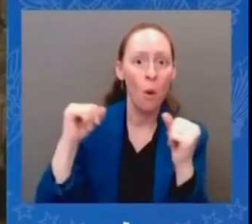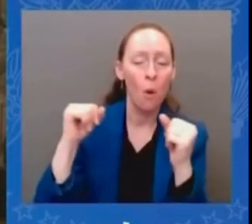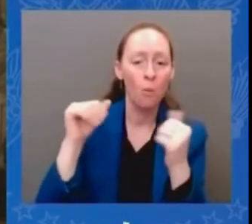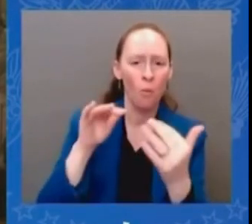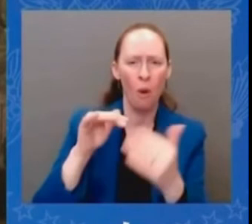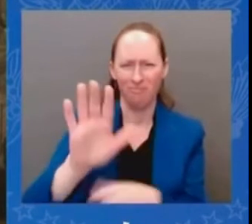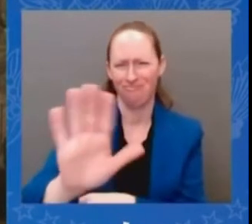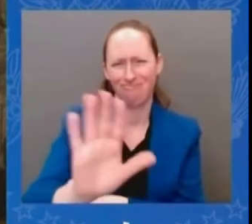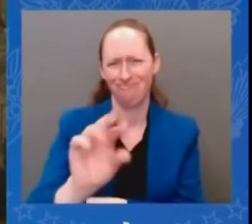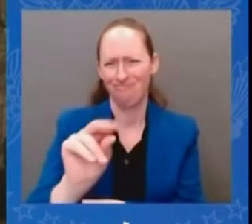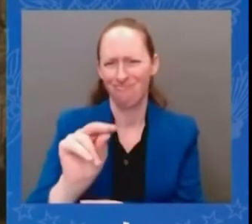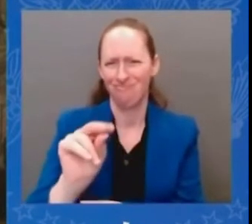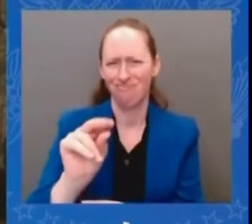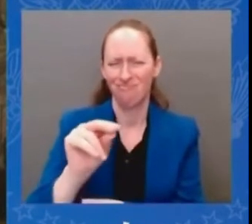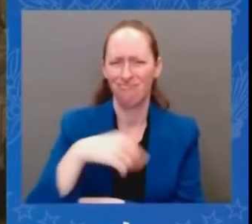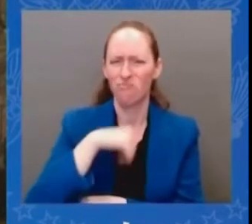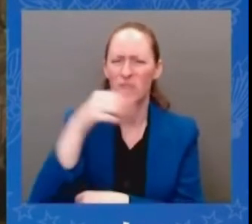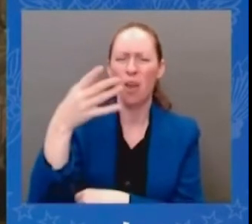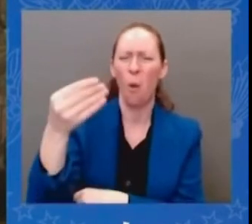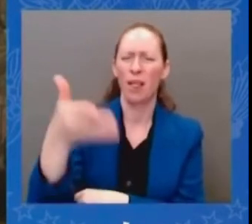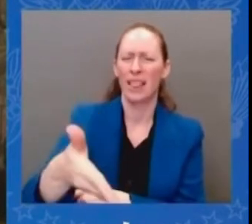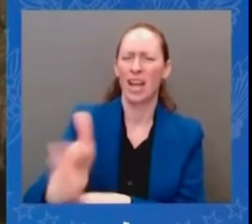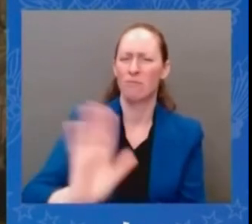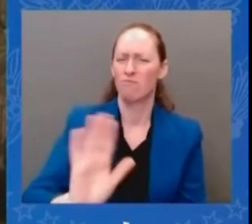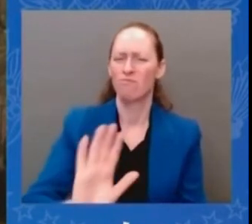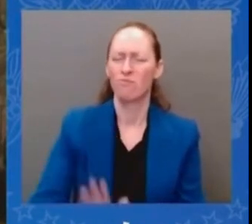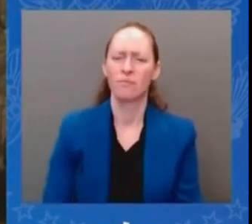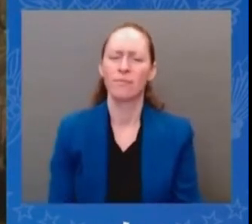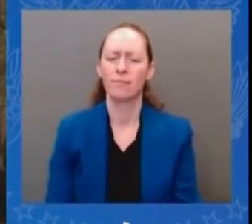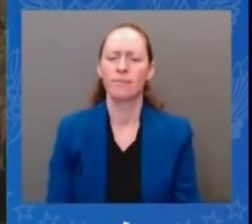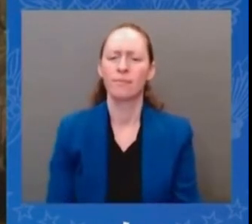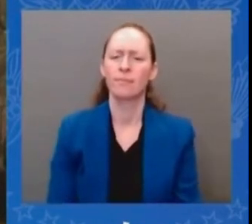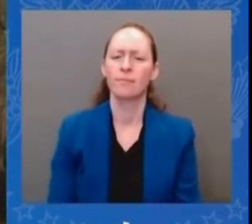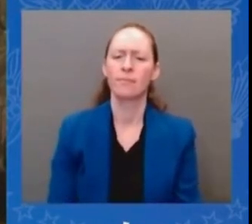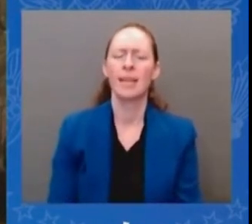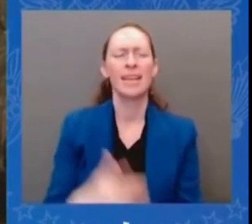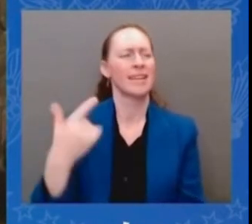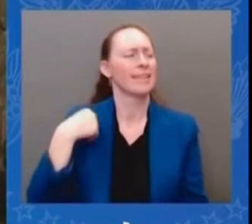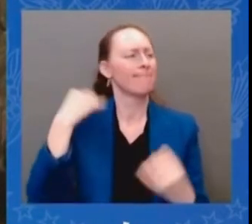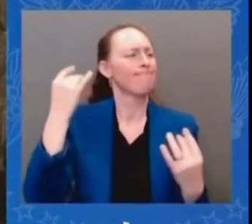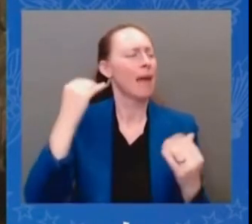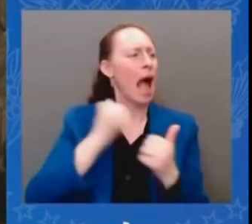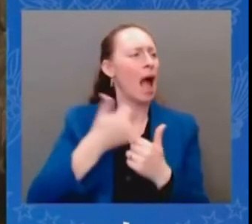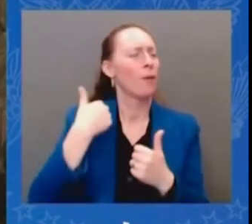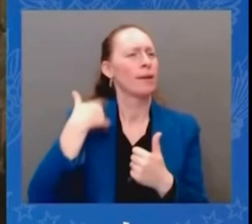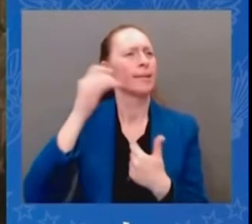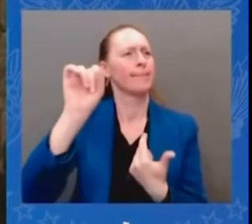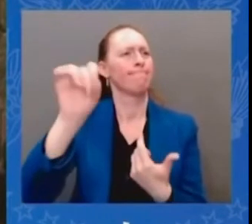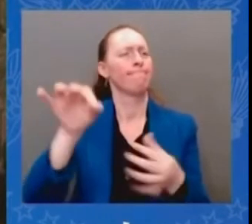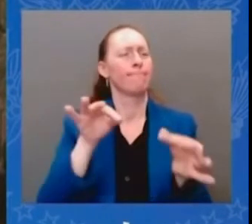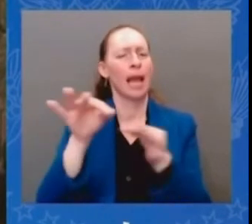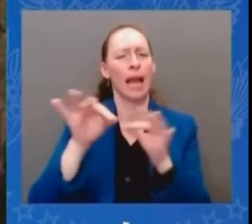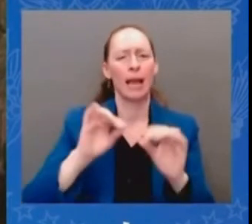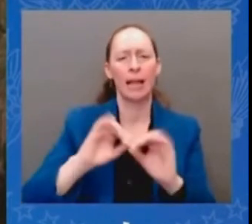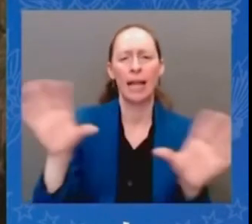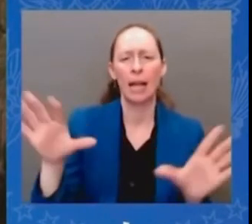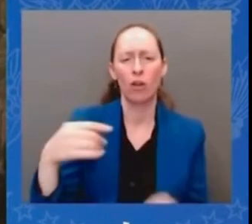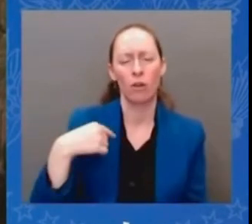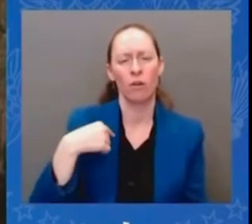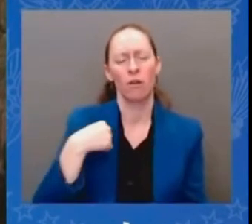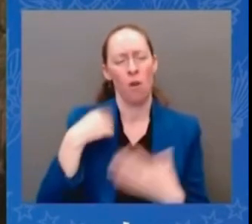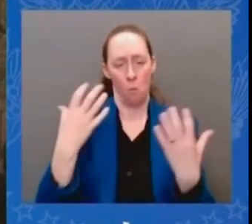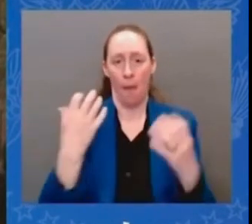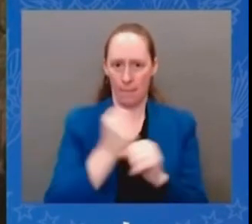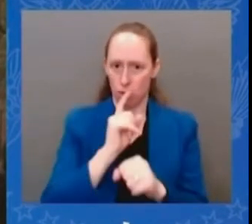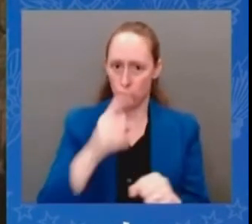i want to be clear and be clear with all leaders but particularly with xi jinping that i mean